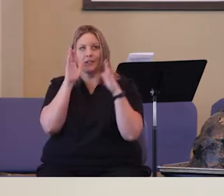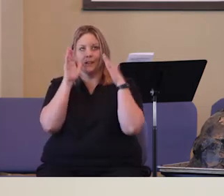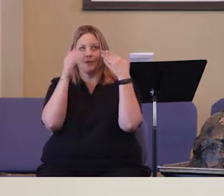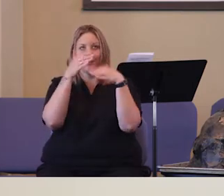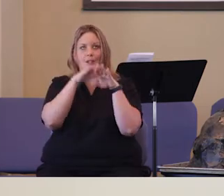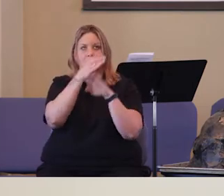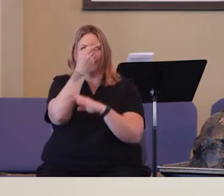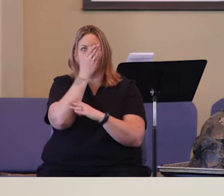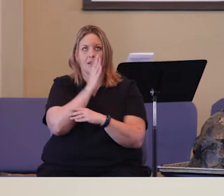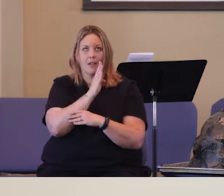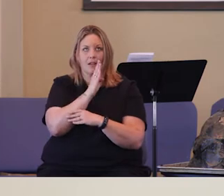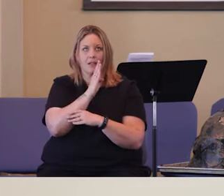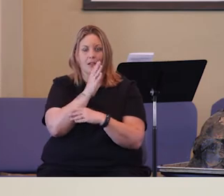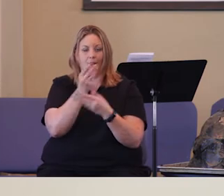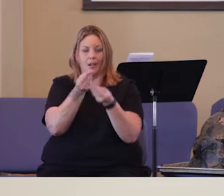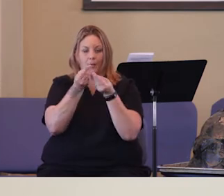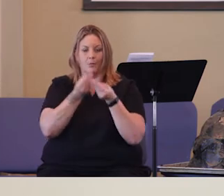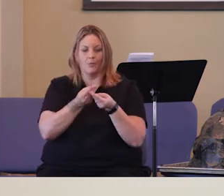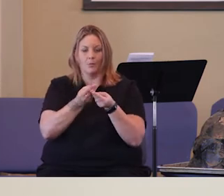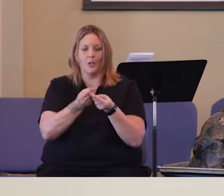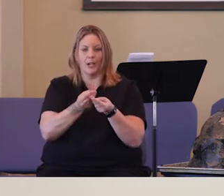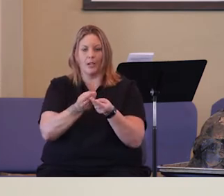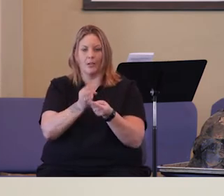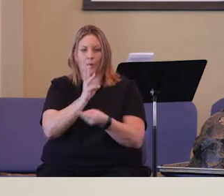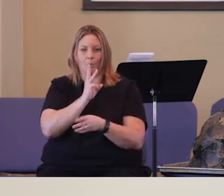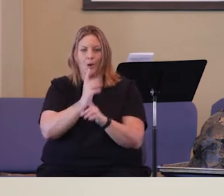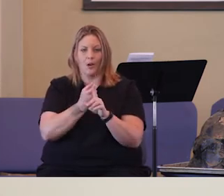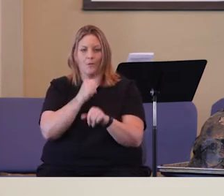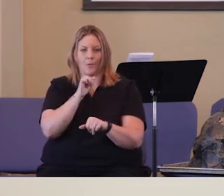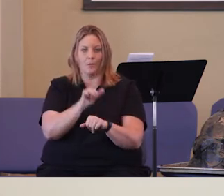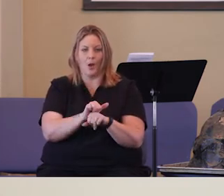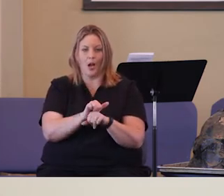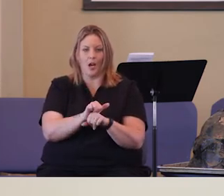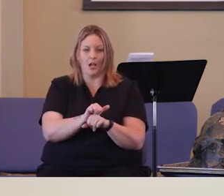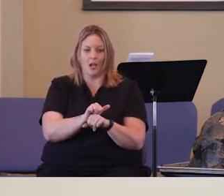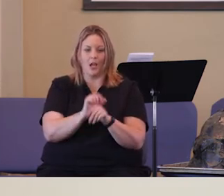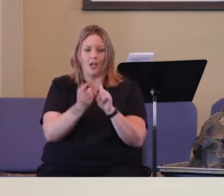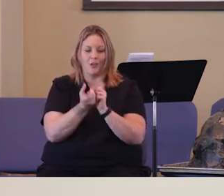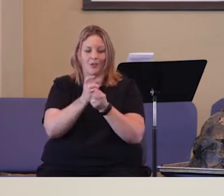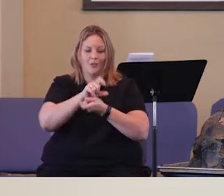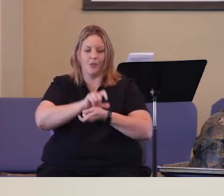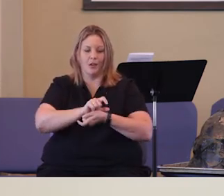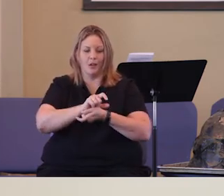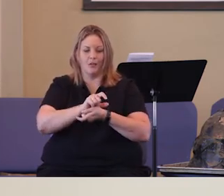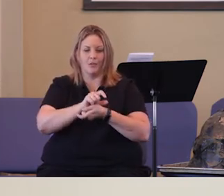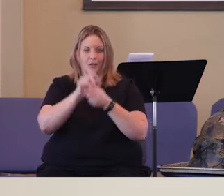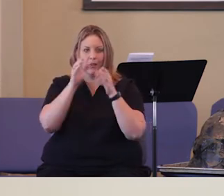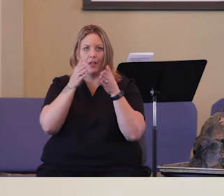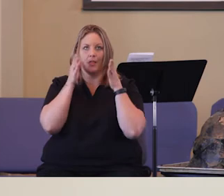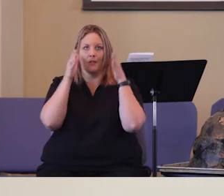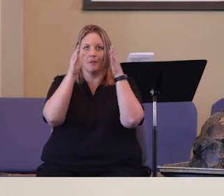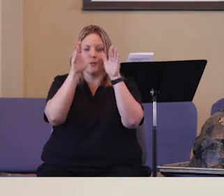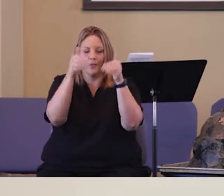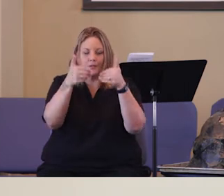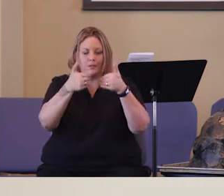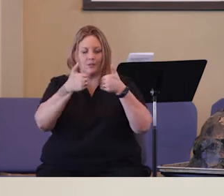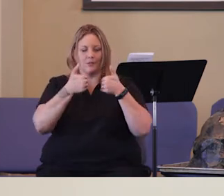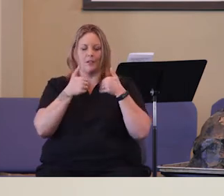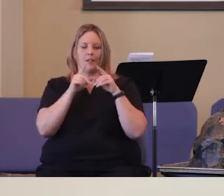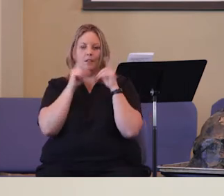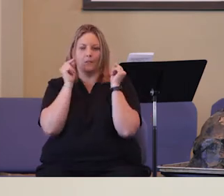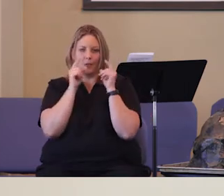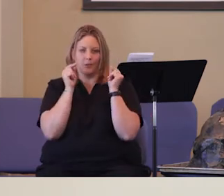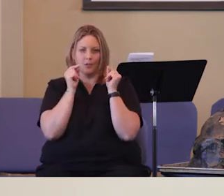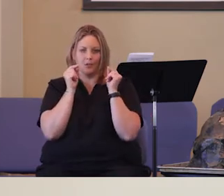Moses took his focus off of God, bringing the water forth out of the rock, and brought it to the focus on